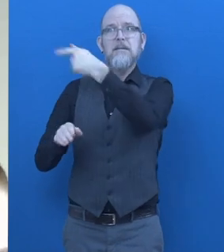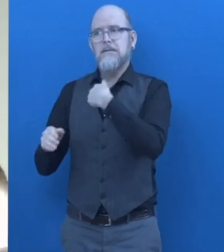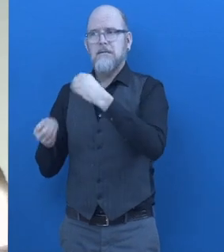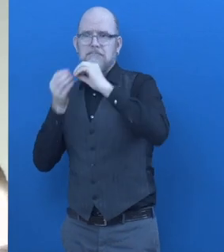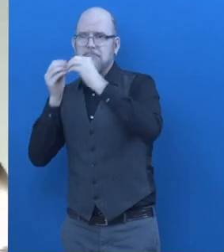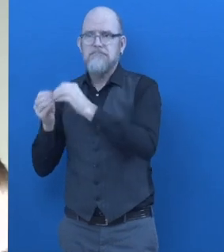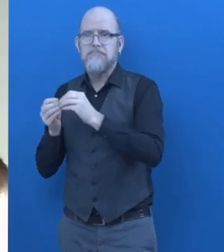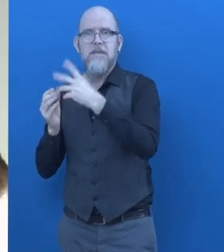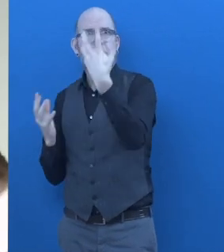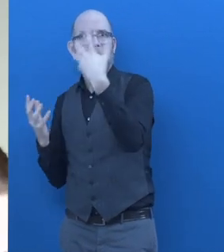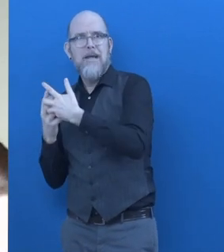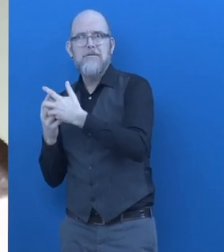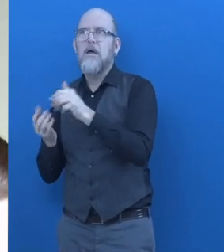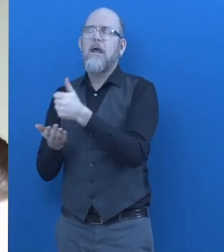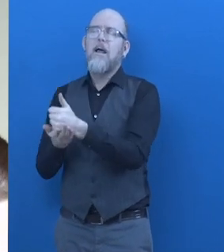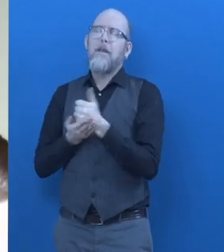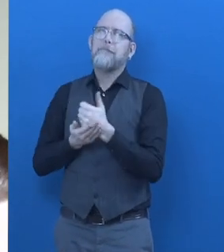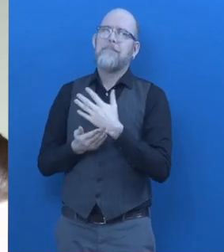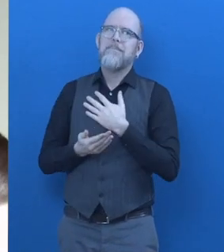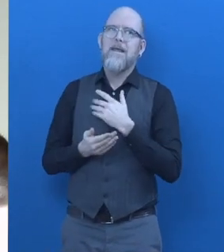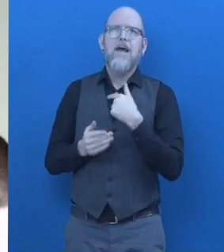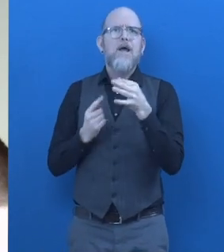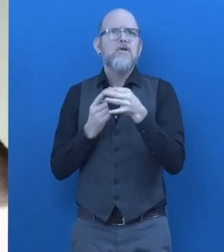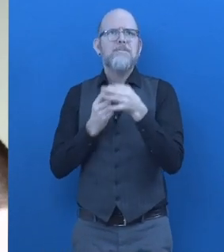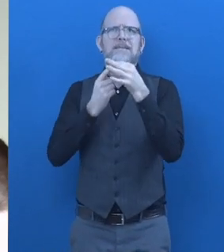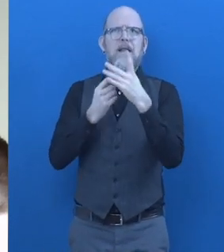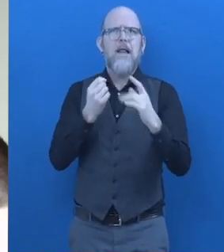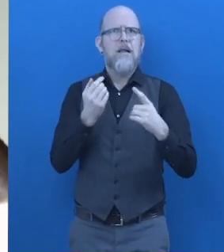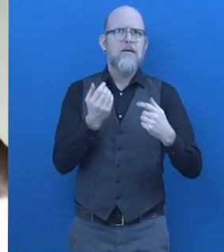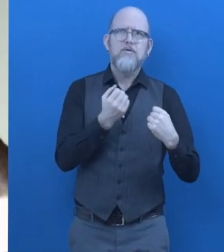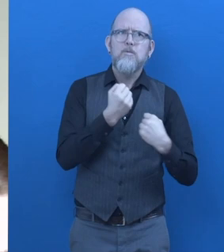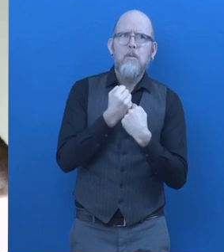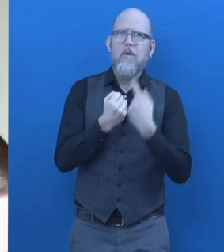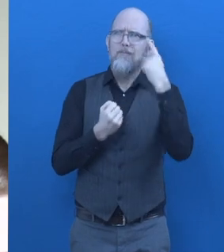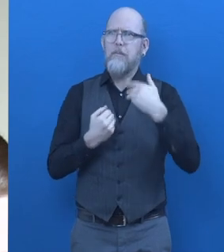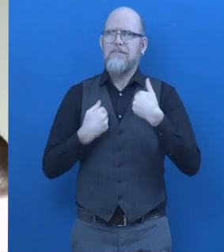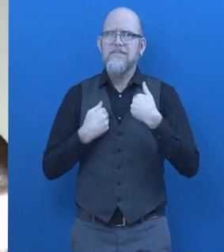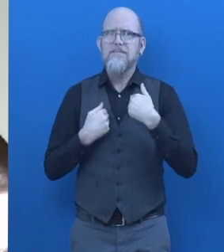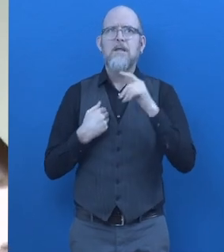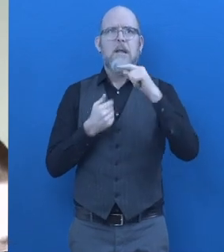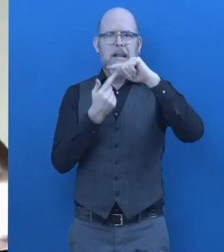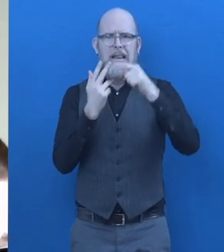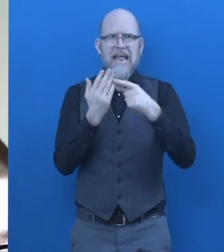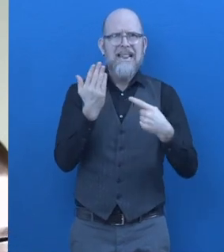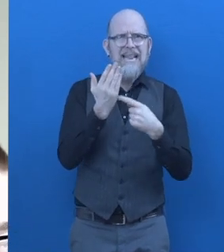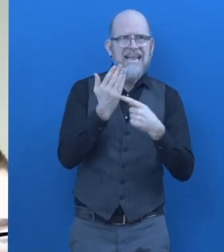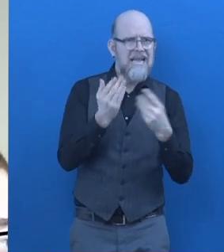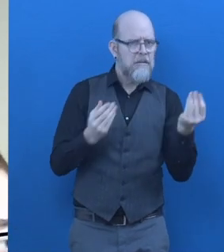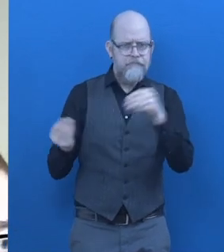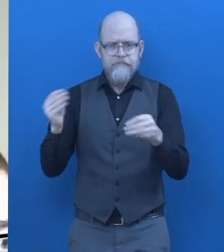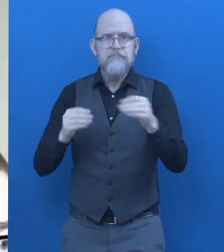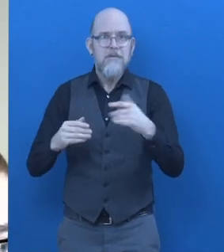have specific support in place and specific assistive technology that makes